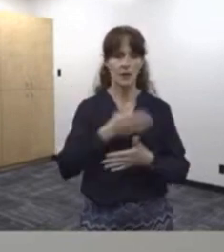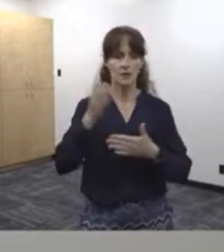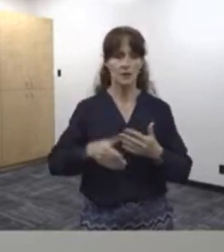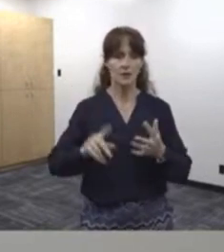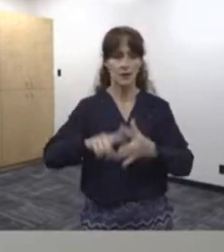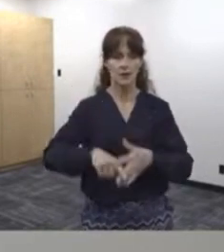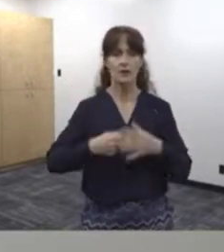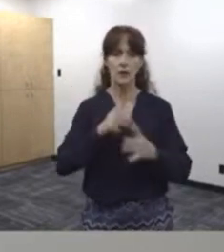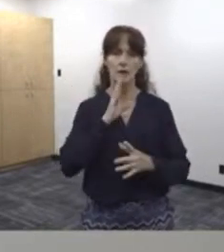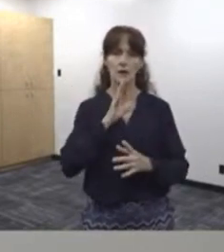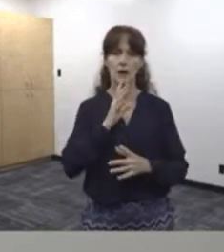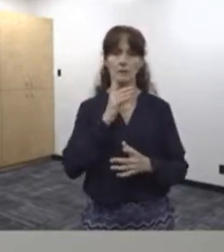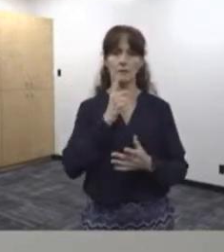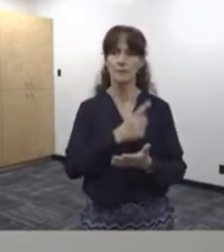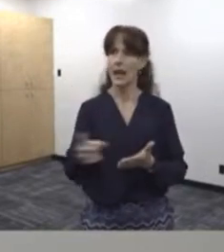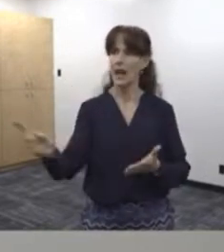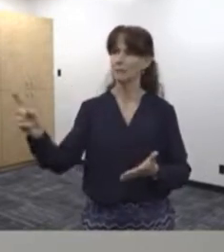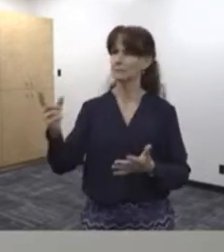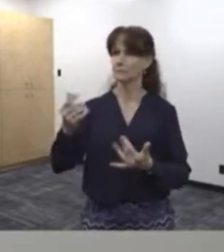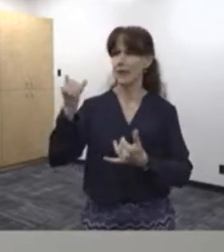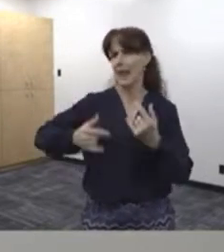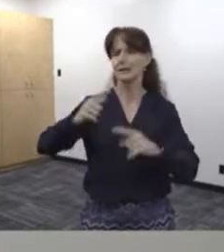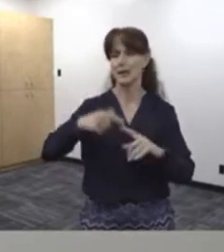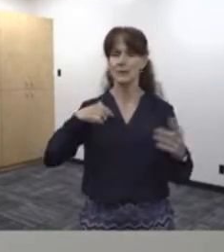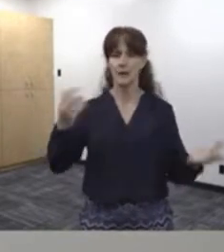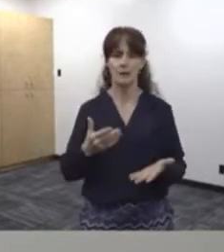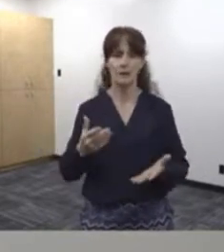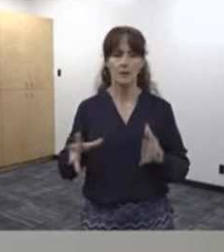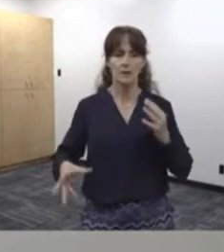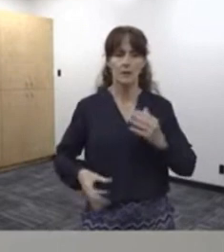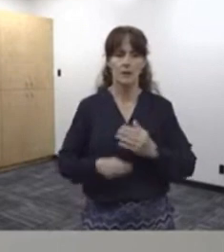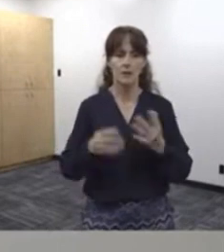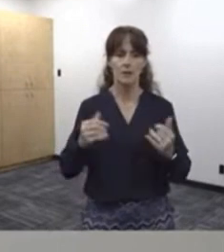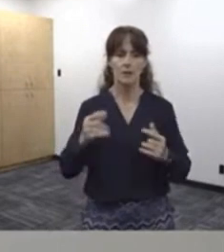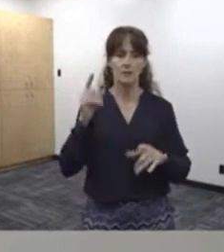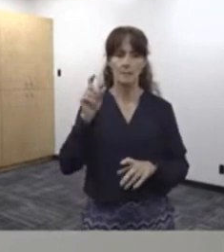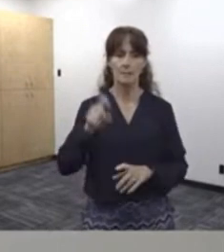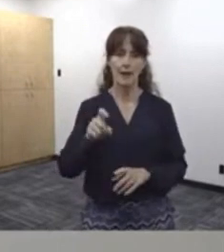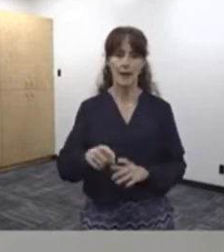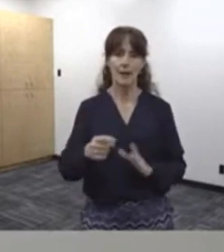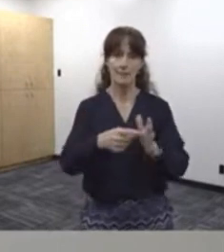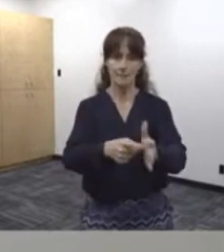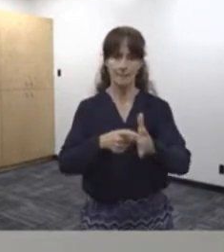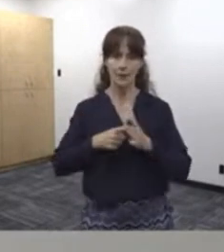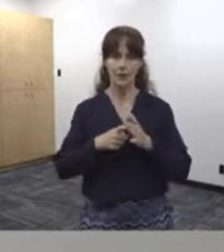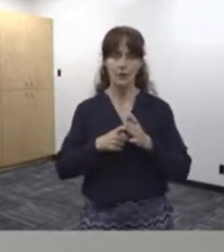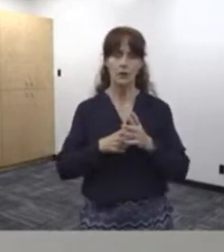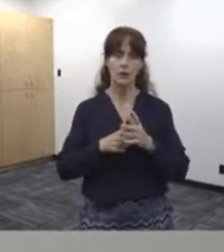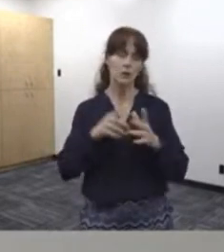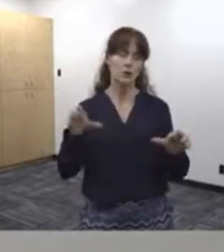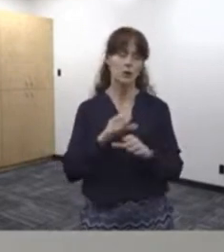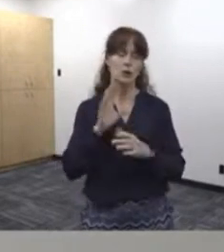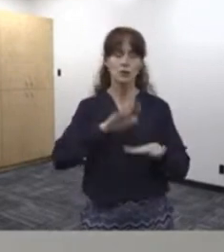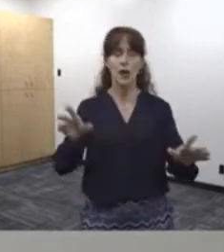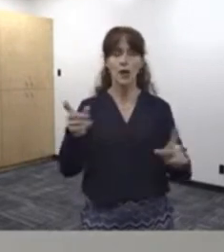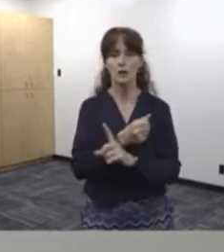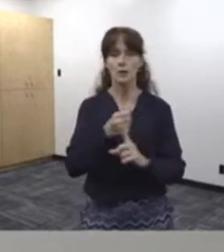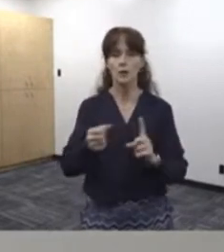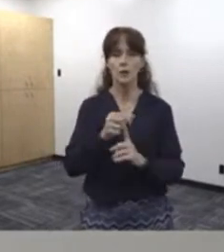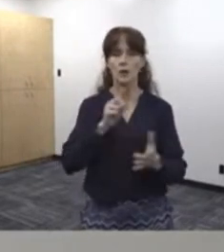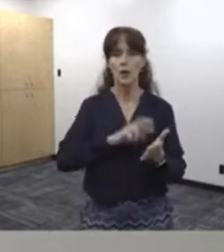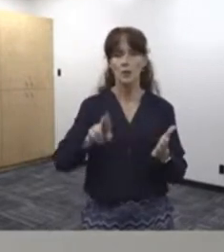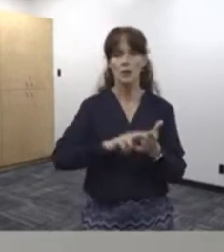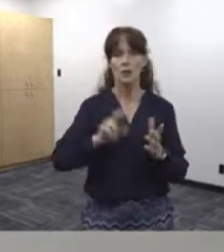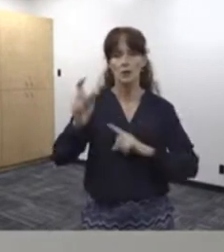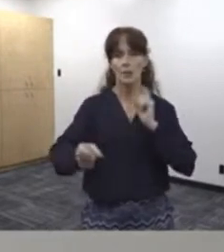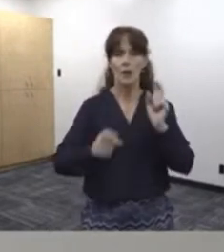I had started speaking to you about the last time I was here. By implementing this mandate, you're potentially committing child abuse based on all the research that I provided